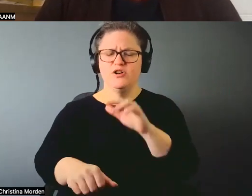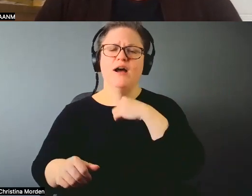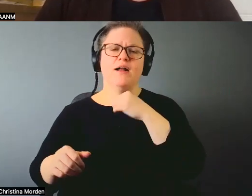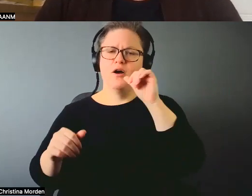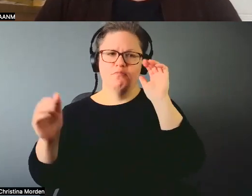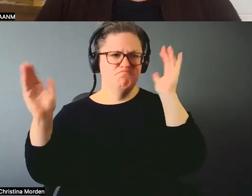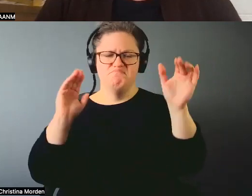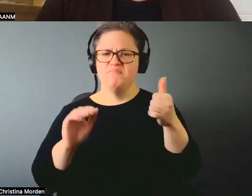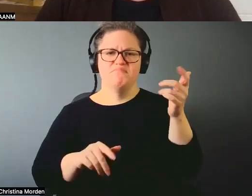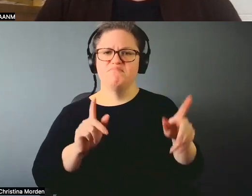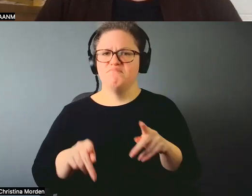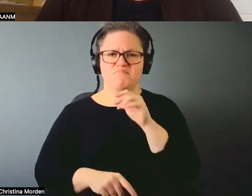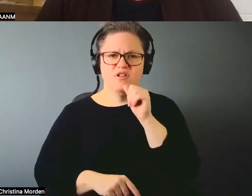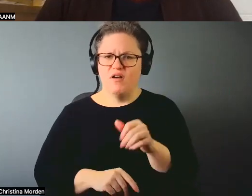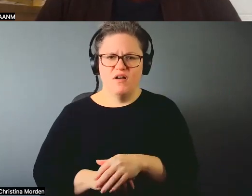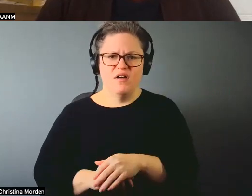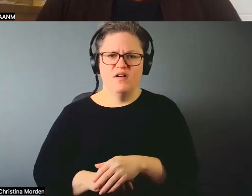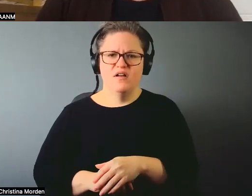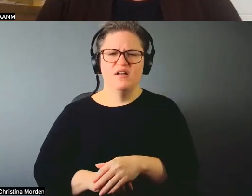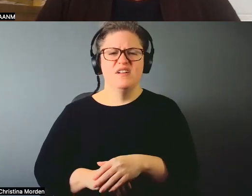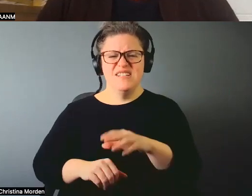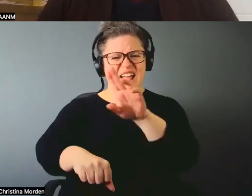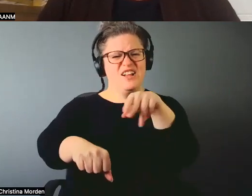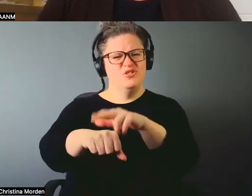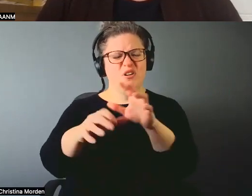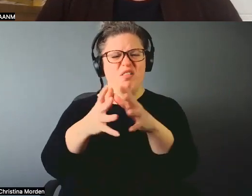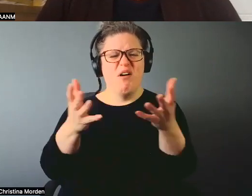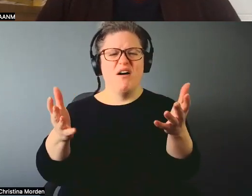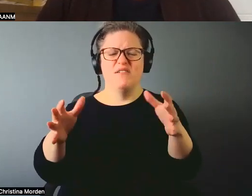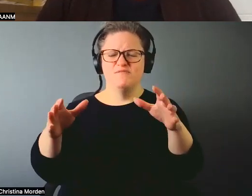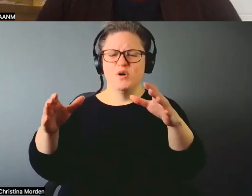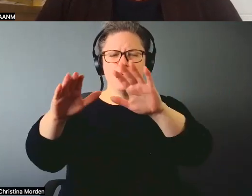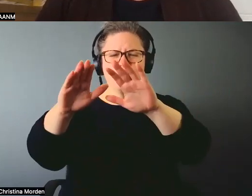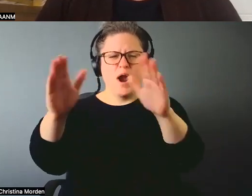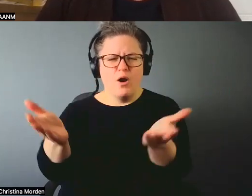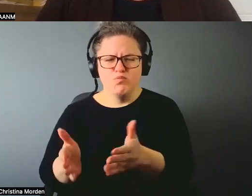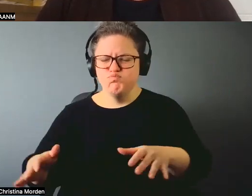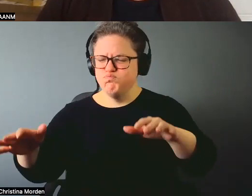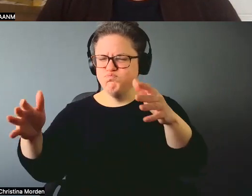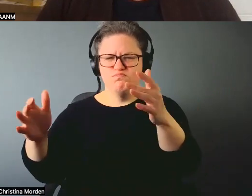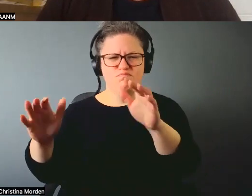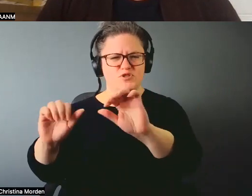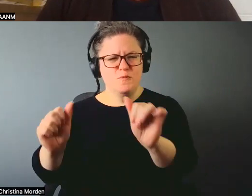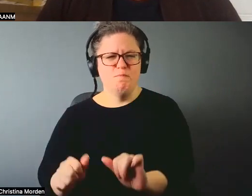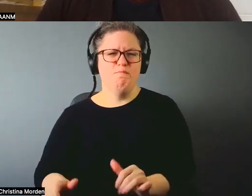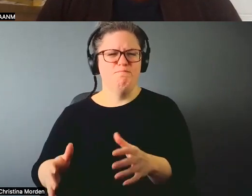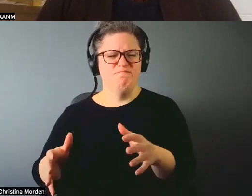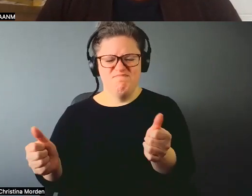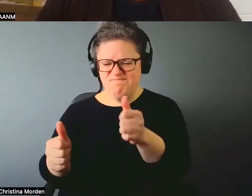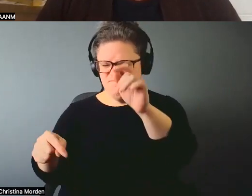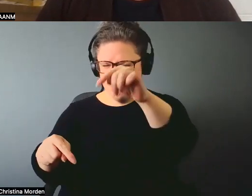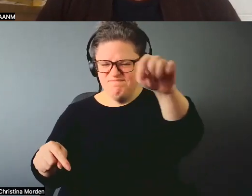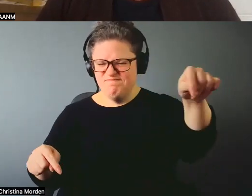Right. And so the rounds and the curves and the, and, and, you know, the, the